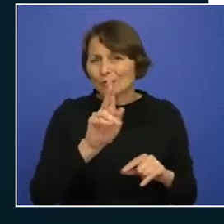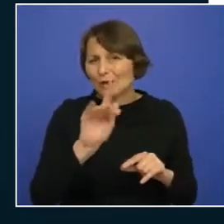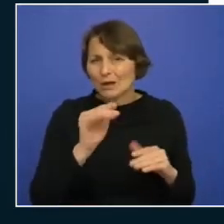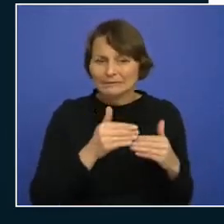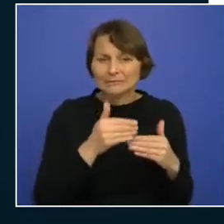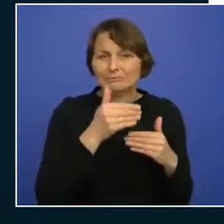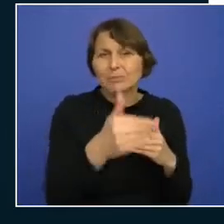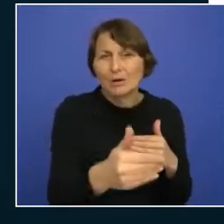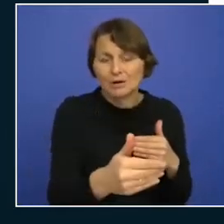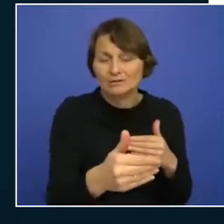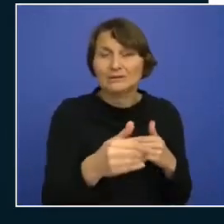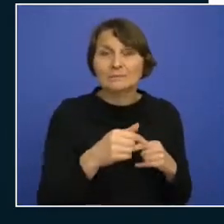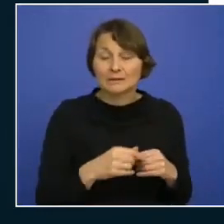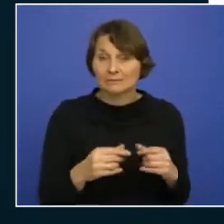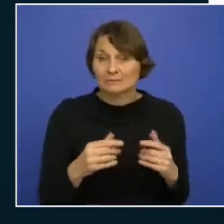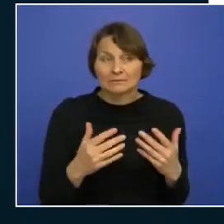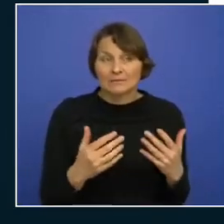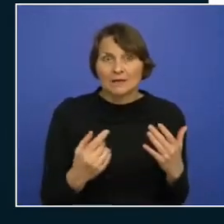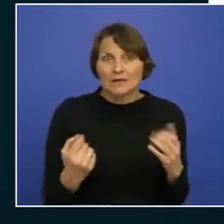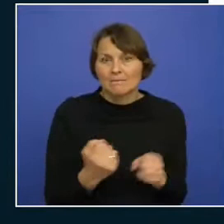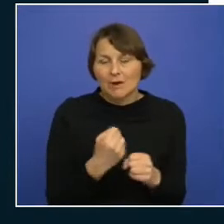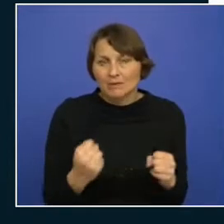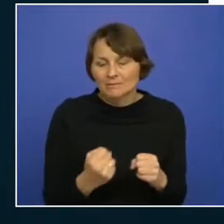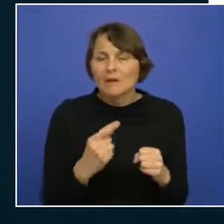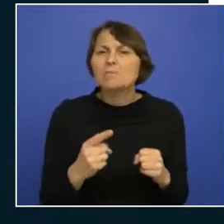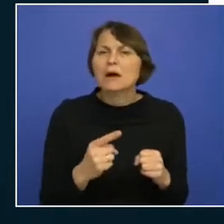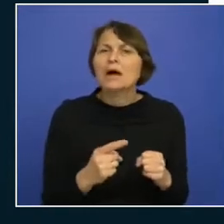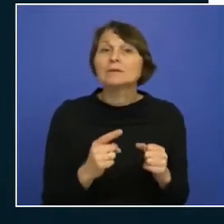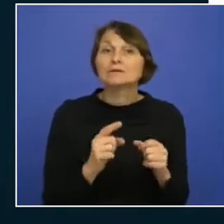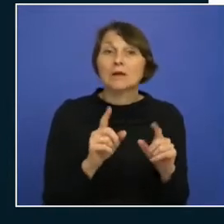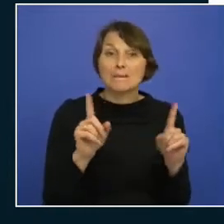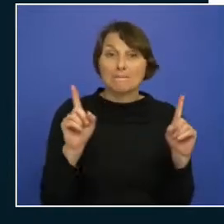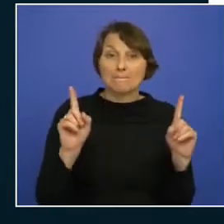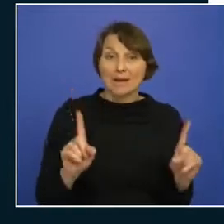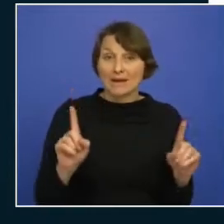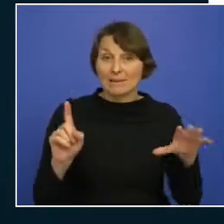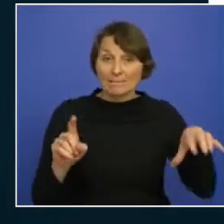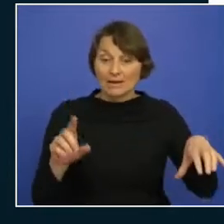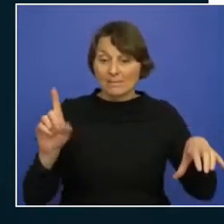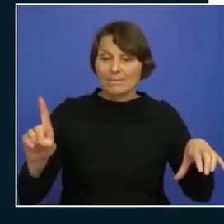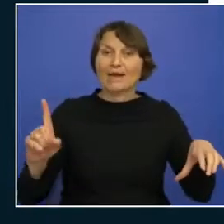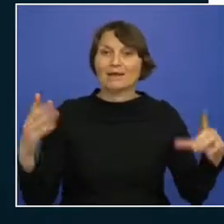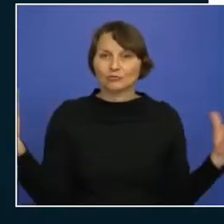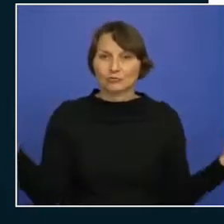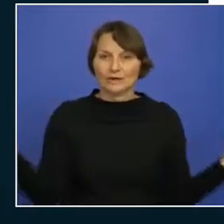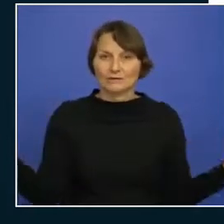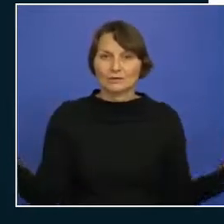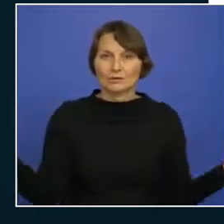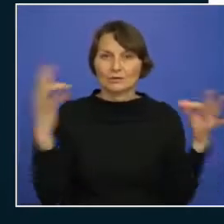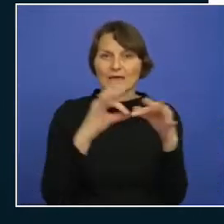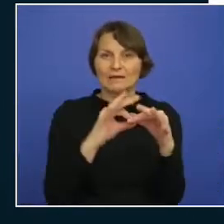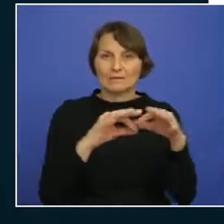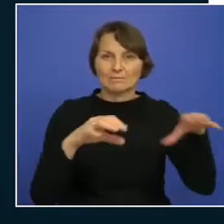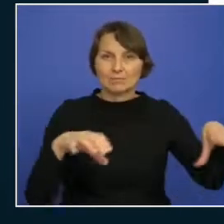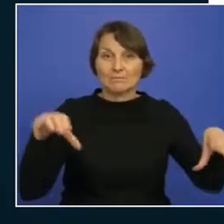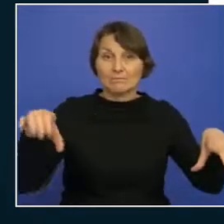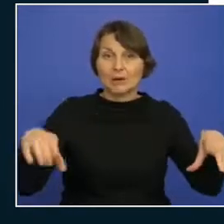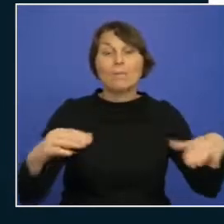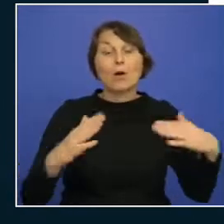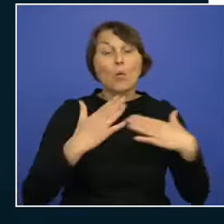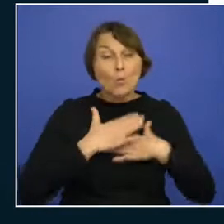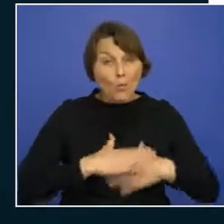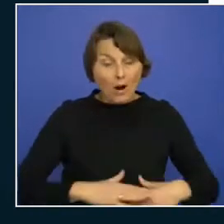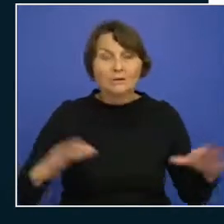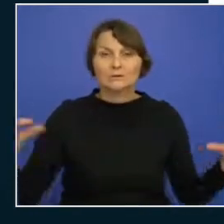most of the pairs are directly connected this is really important and it's recommended to utilize a regional pair